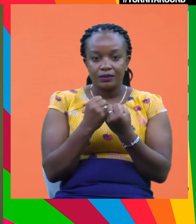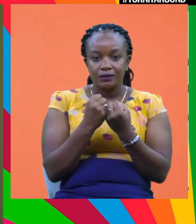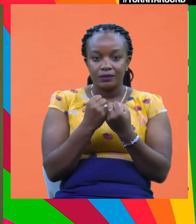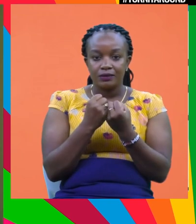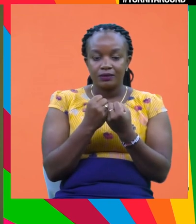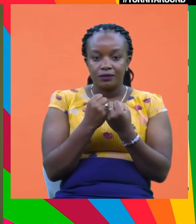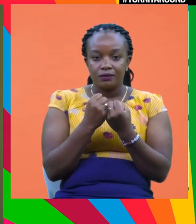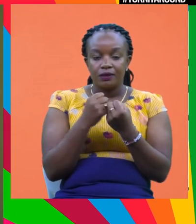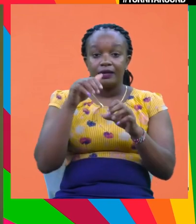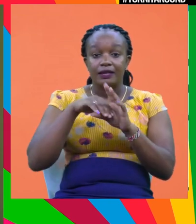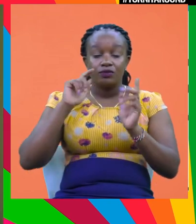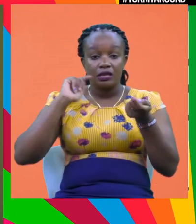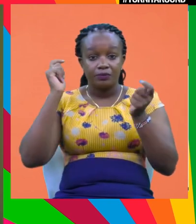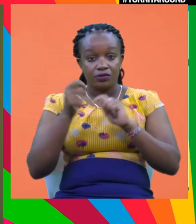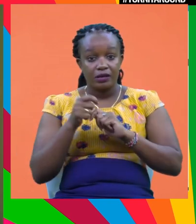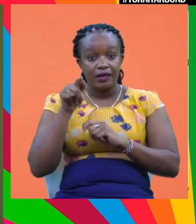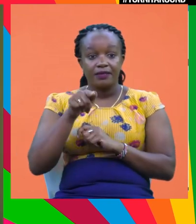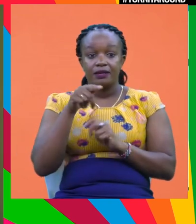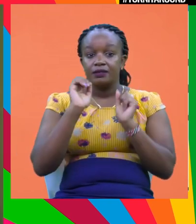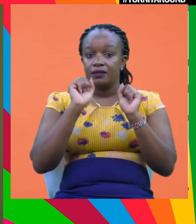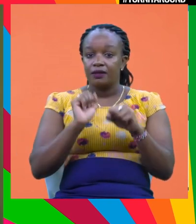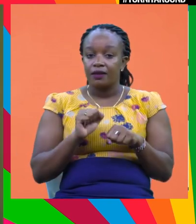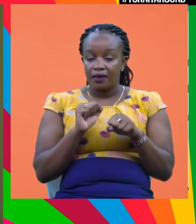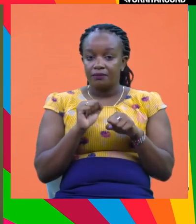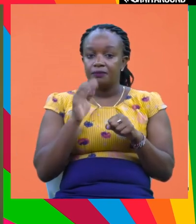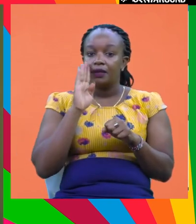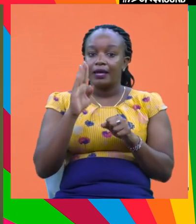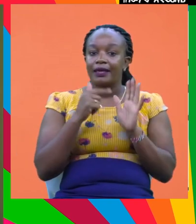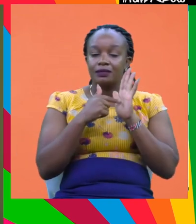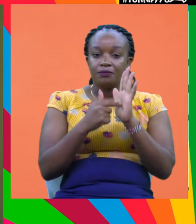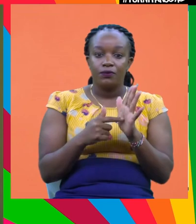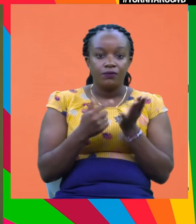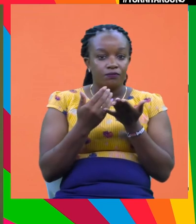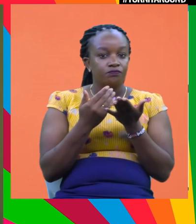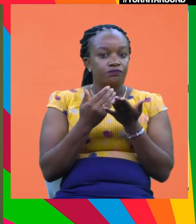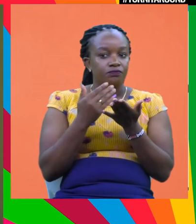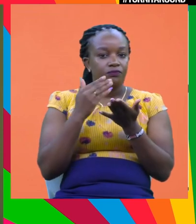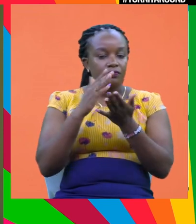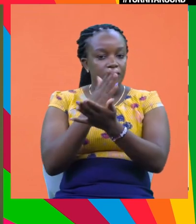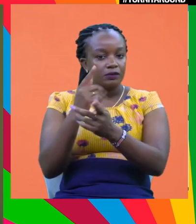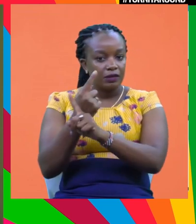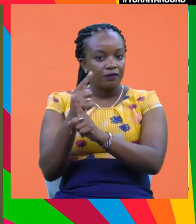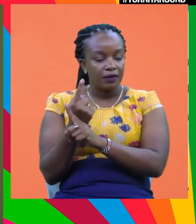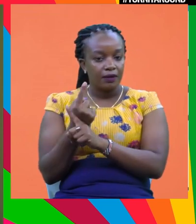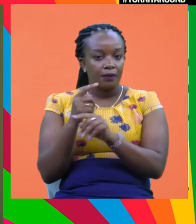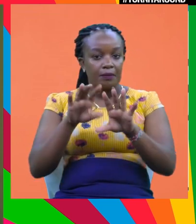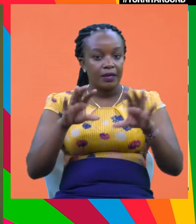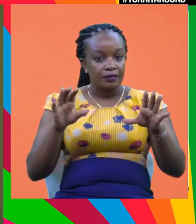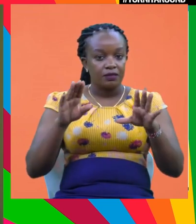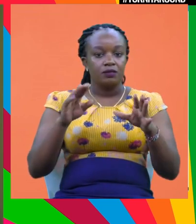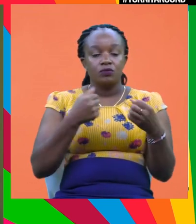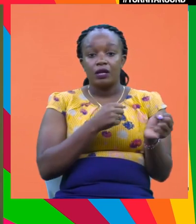buy-in into this transition. And these could, can be things, for example, such as investing in active labor market policies,